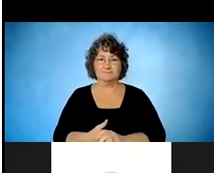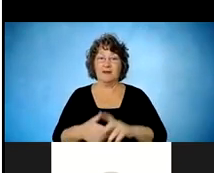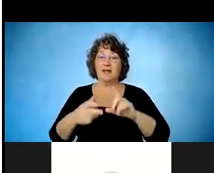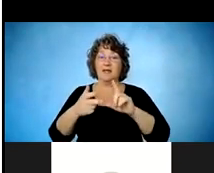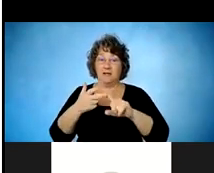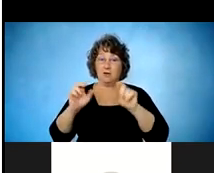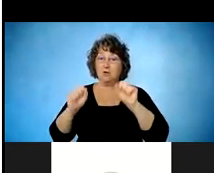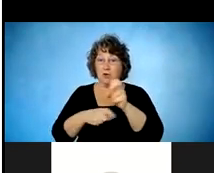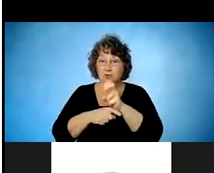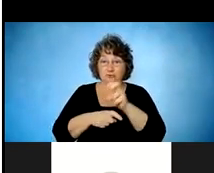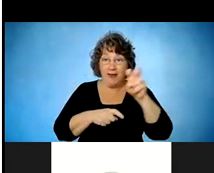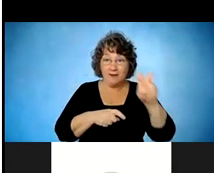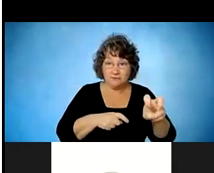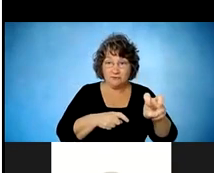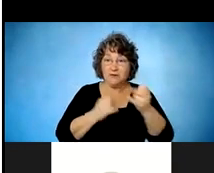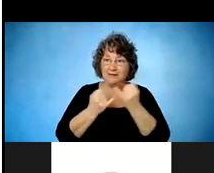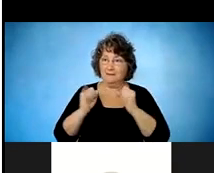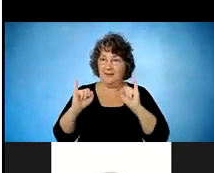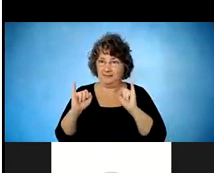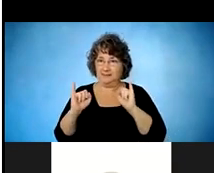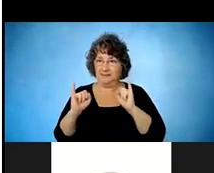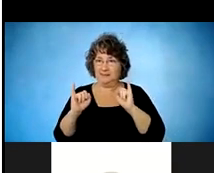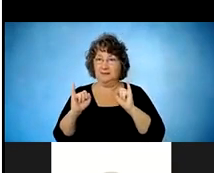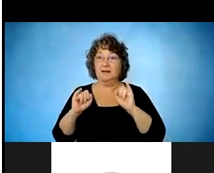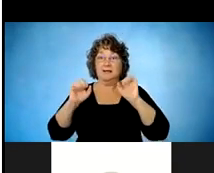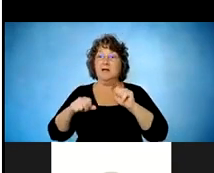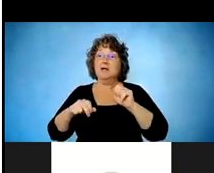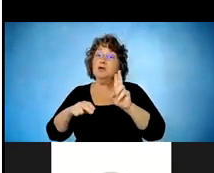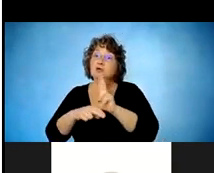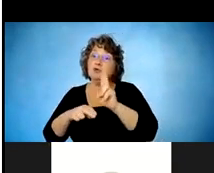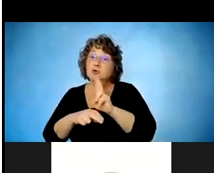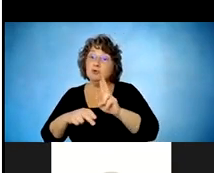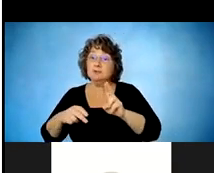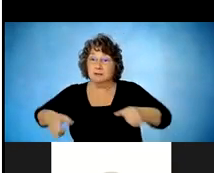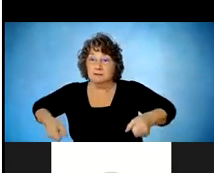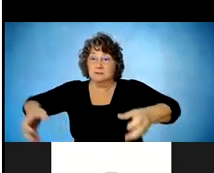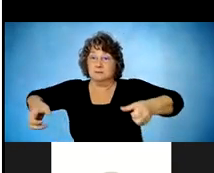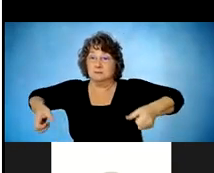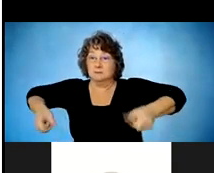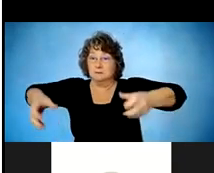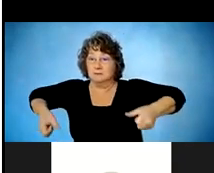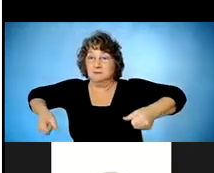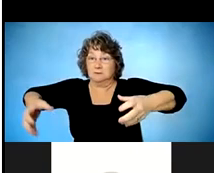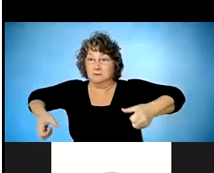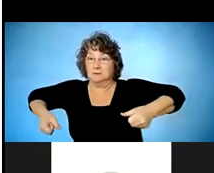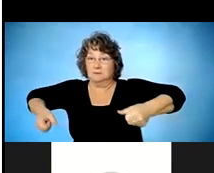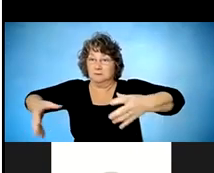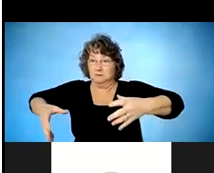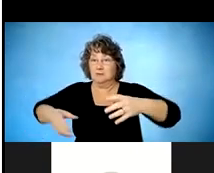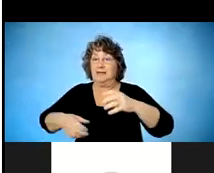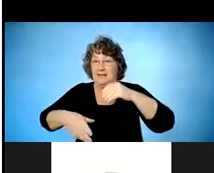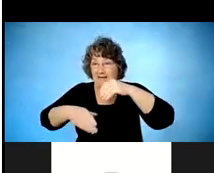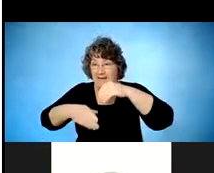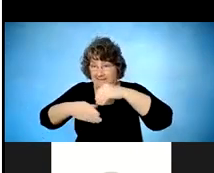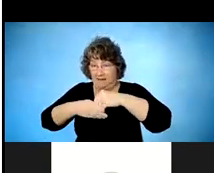you can use a manual wheelchair inside and a power wheelchair outside. So you get to an option of